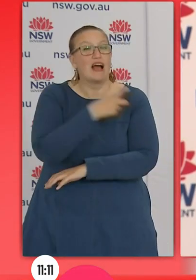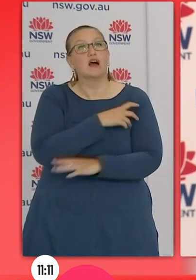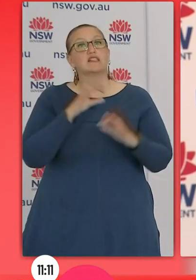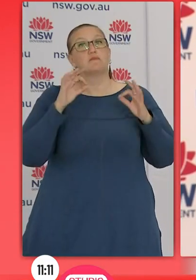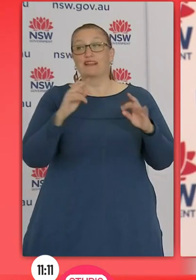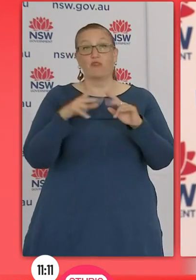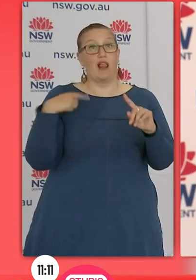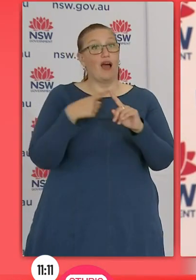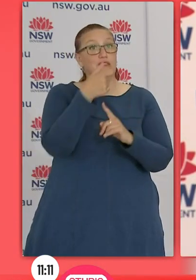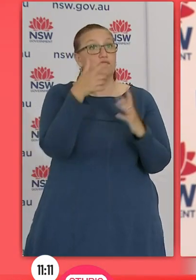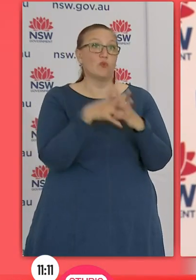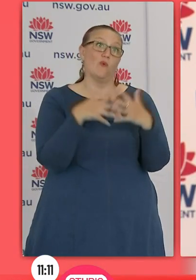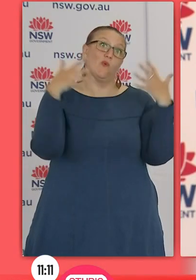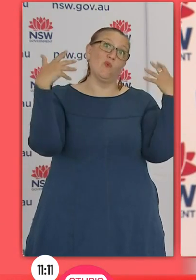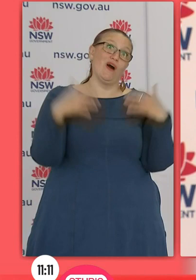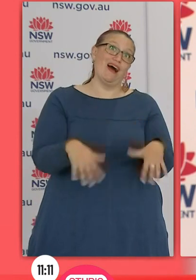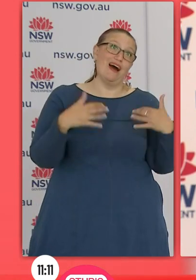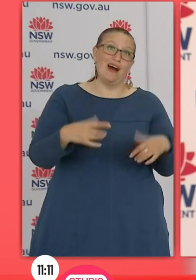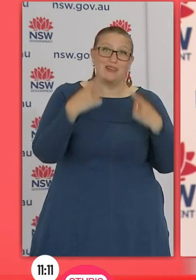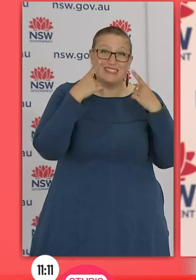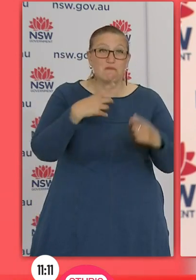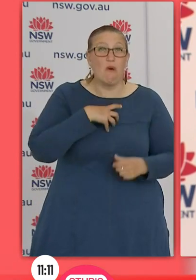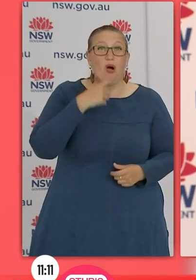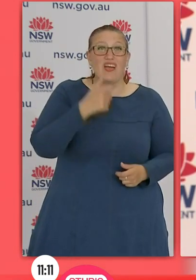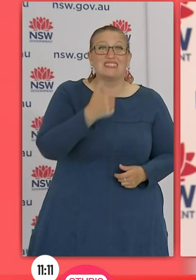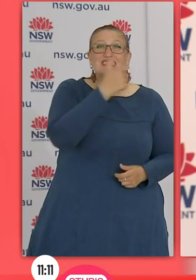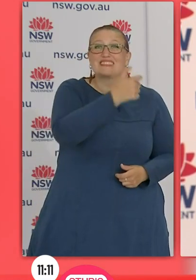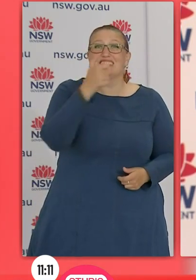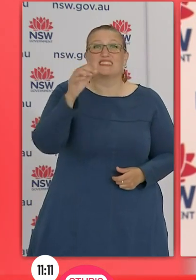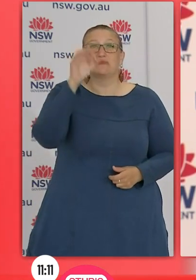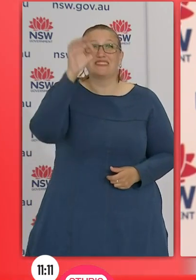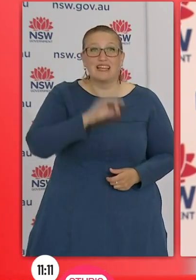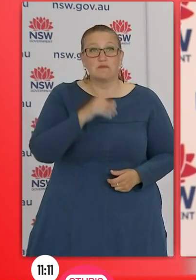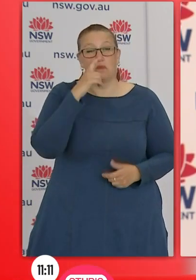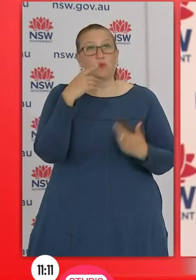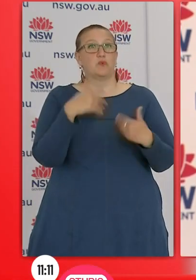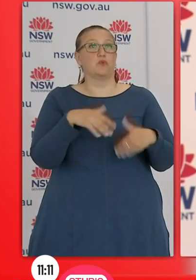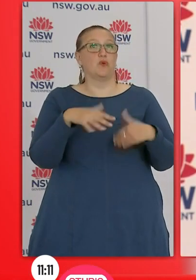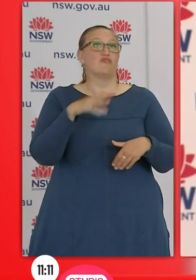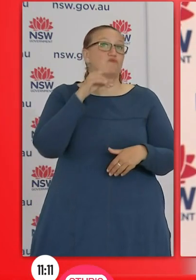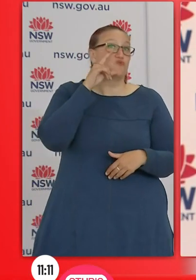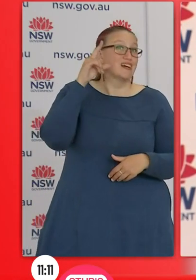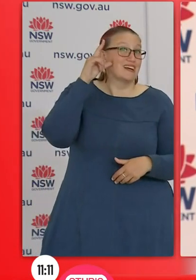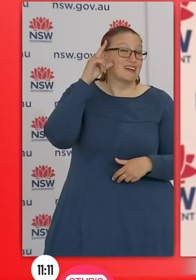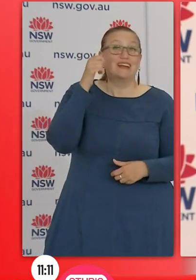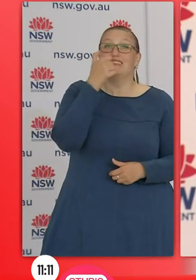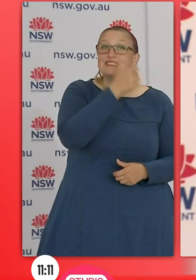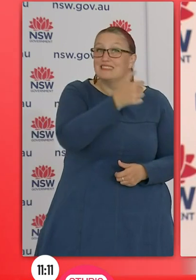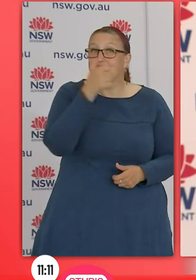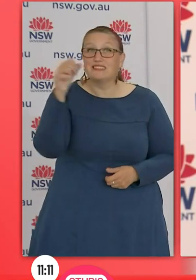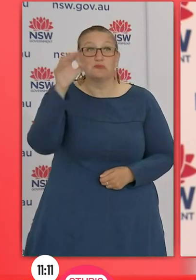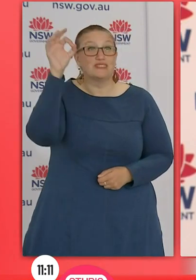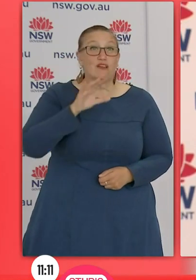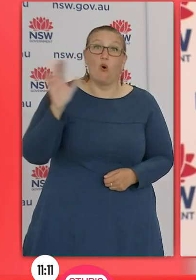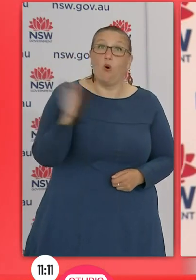last six weeks with more than 66 percent. These are data from two days. 66 percent